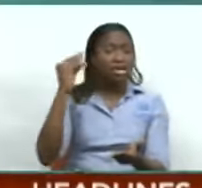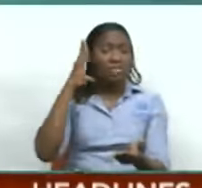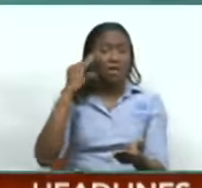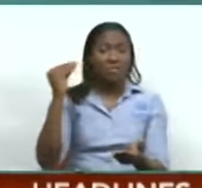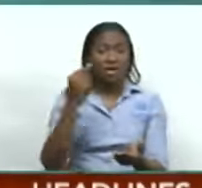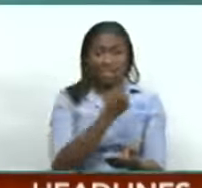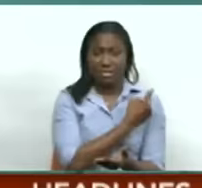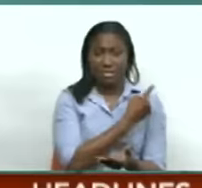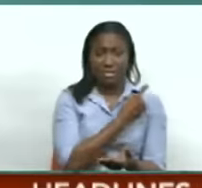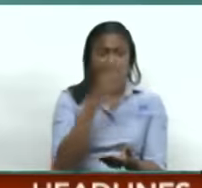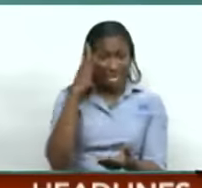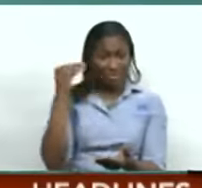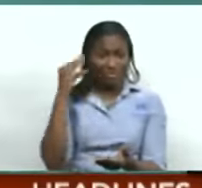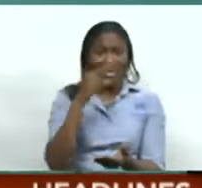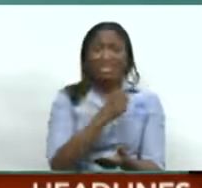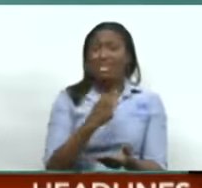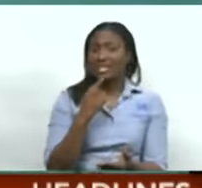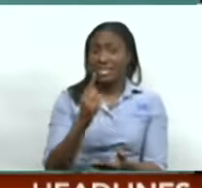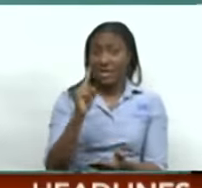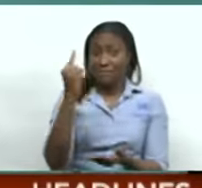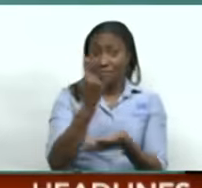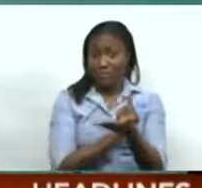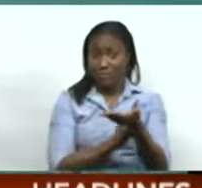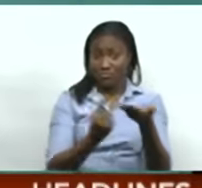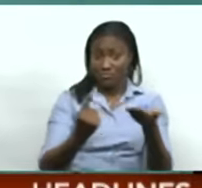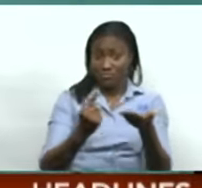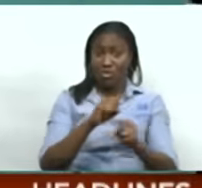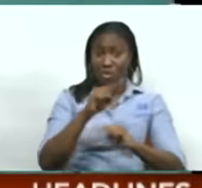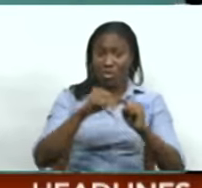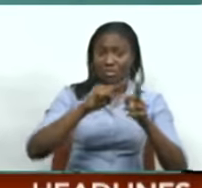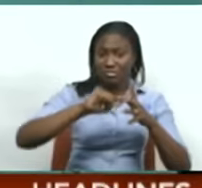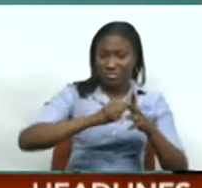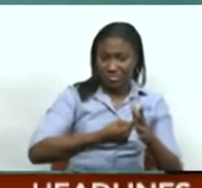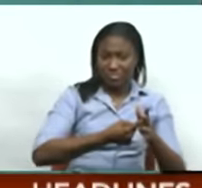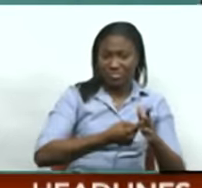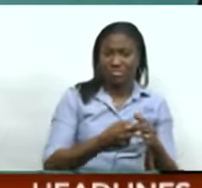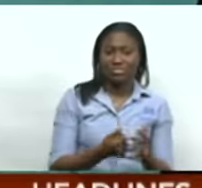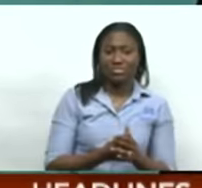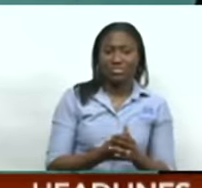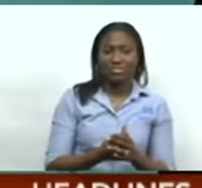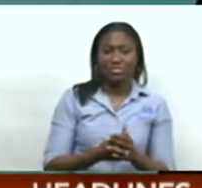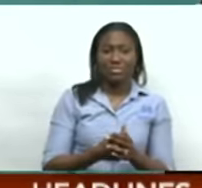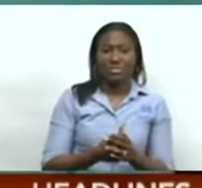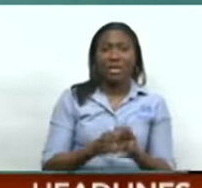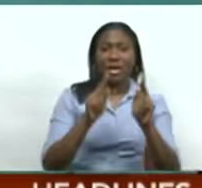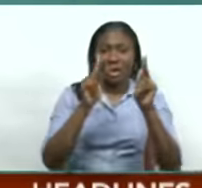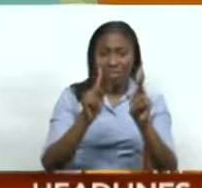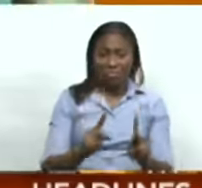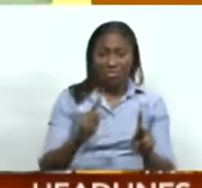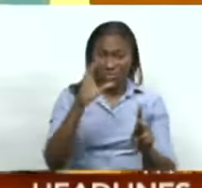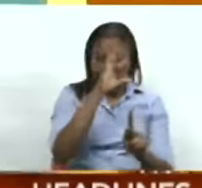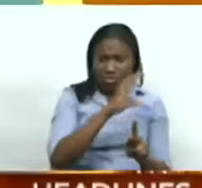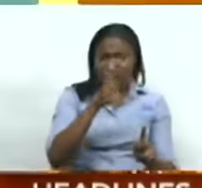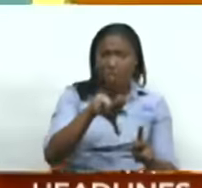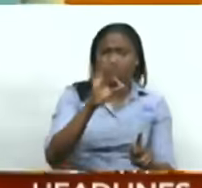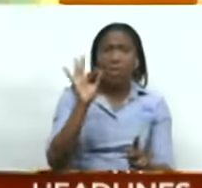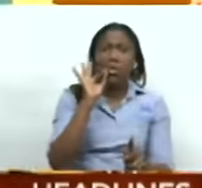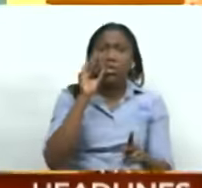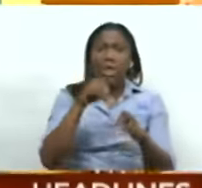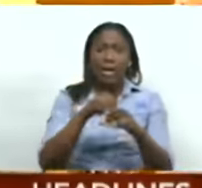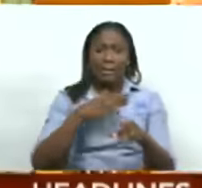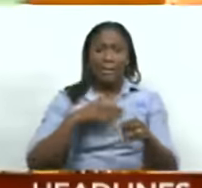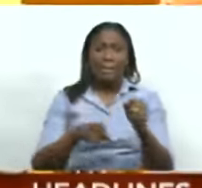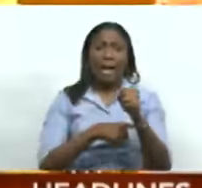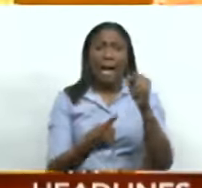During the first week of the induction phase, a random search took place where I was found with marijuana in my book bag. After being charged for